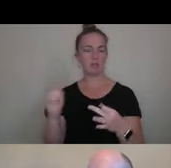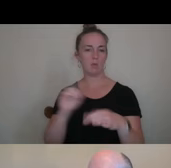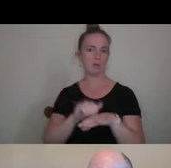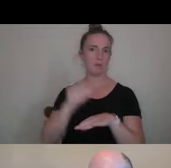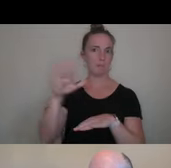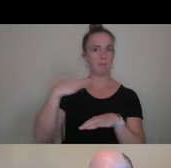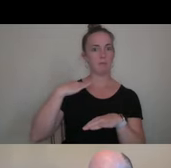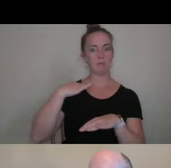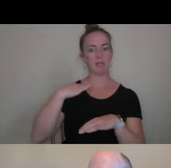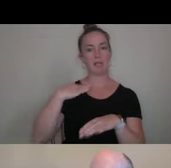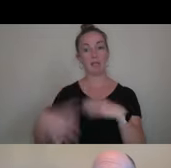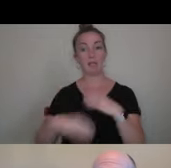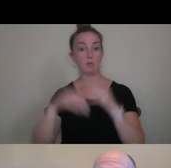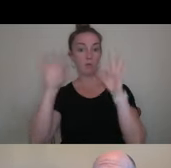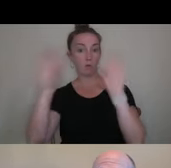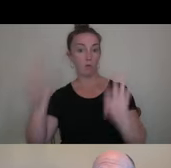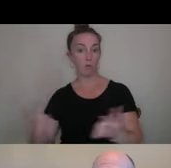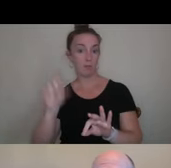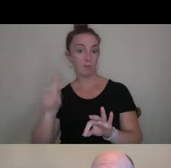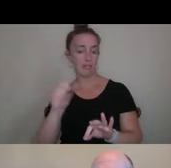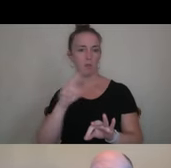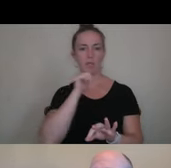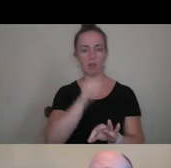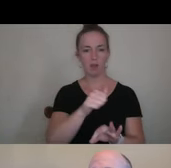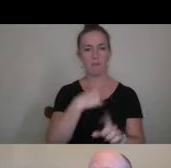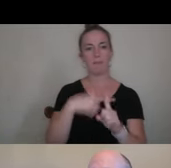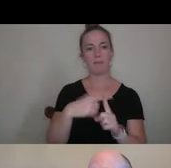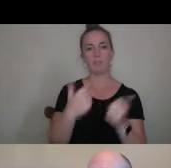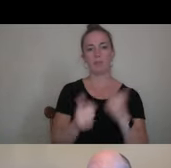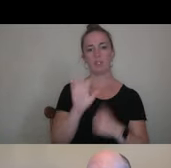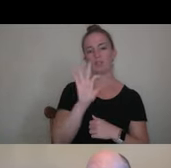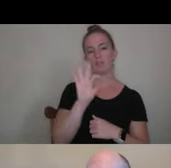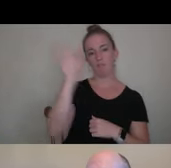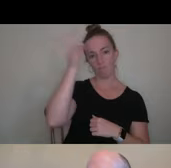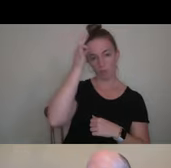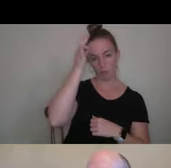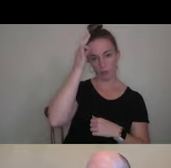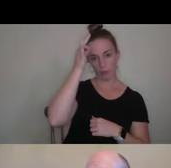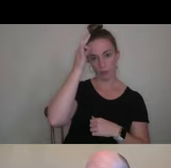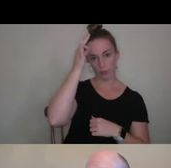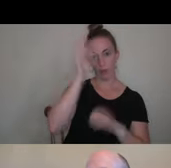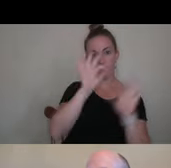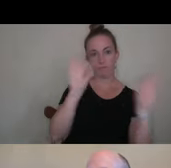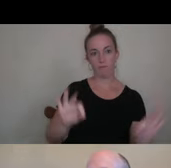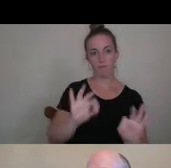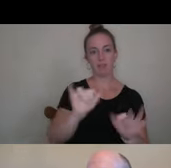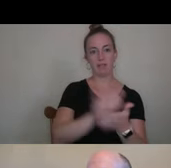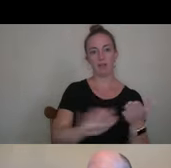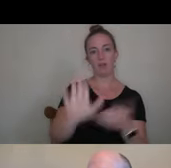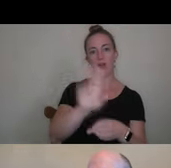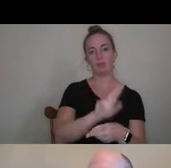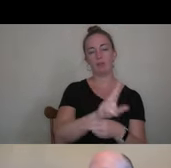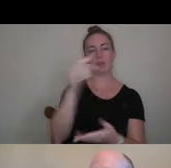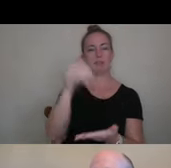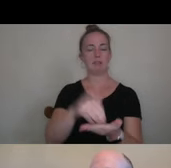an additional form is necessary or not, and which federal form the college, uh, uses. Uh, again, I'll